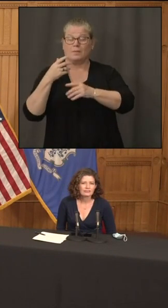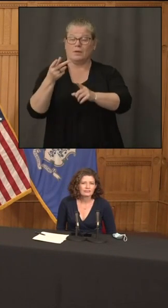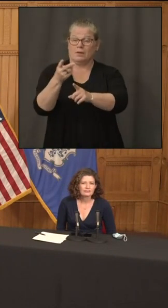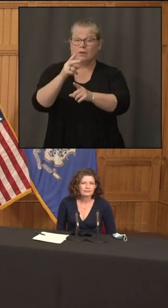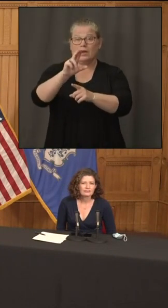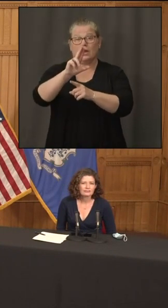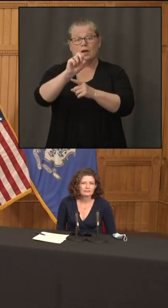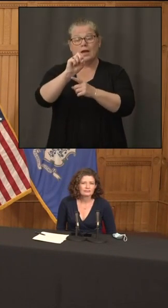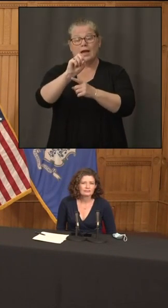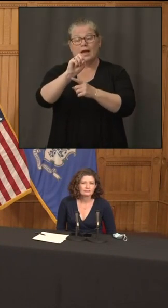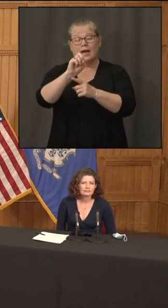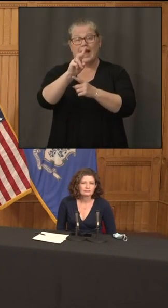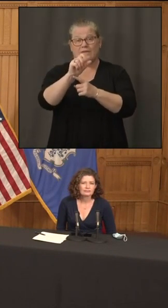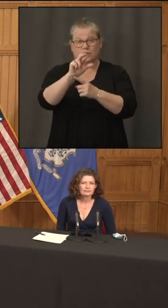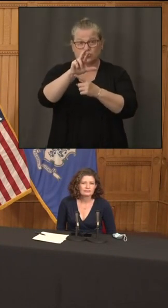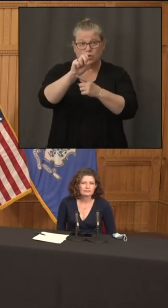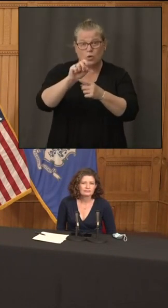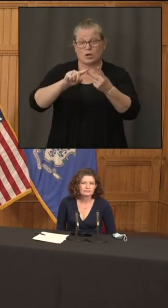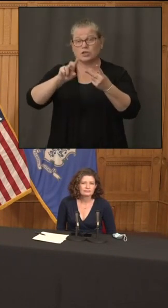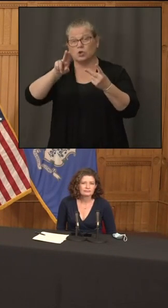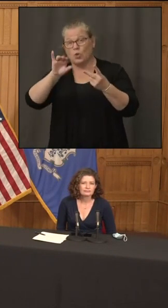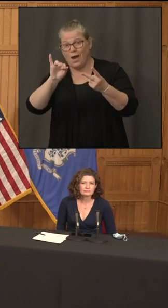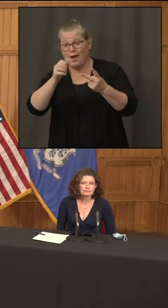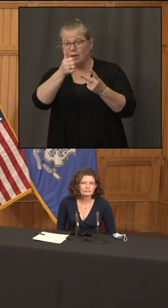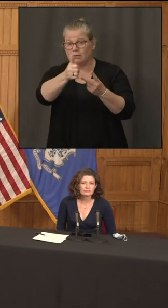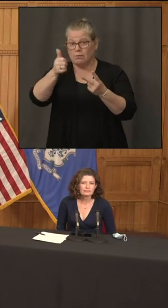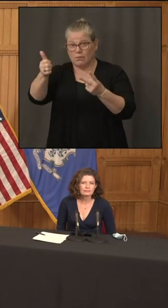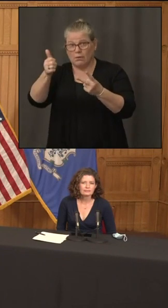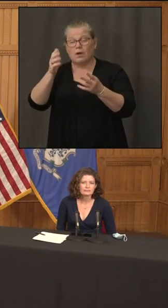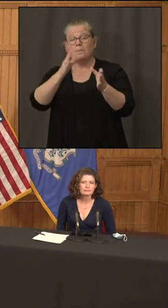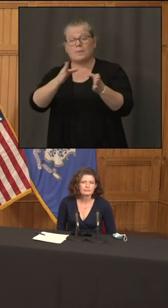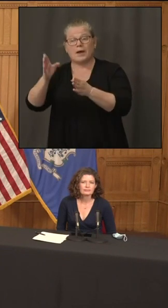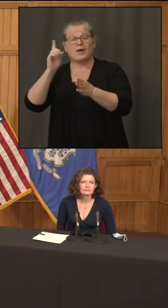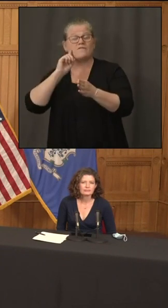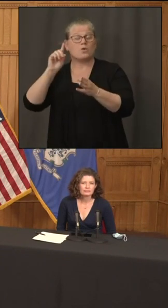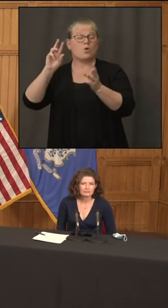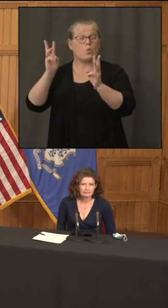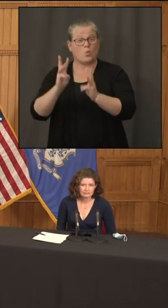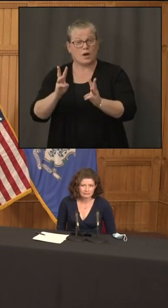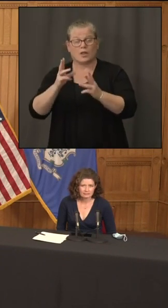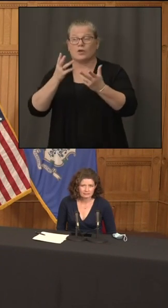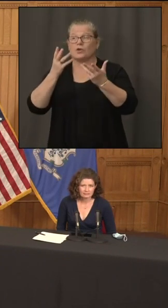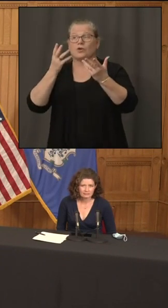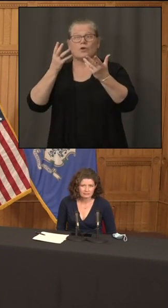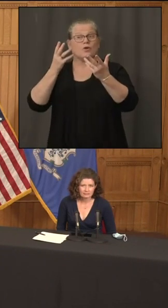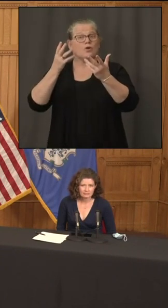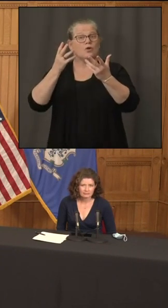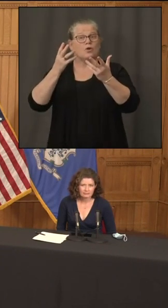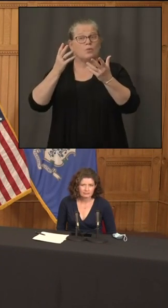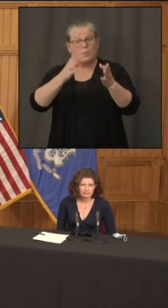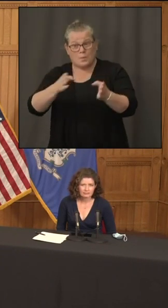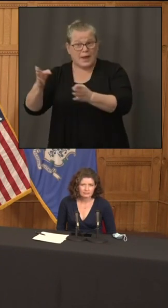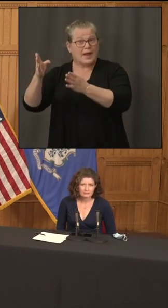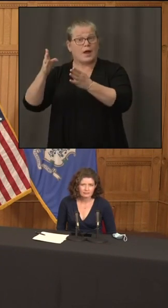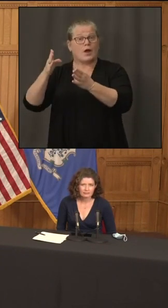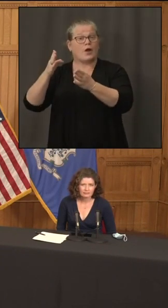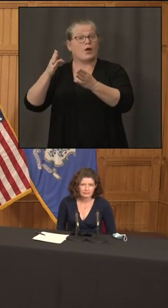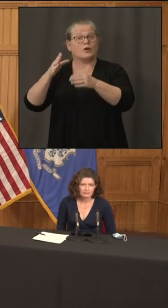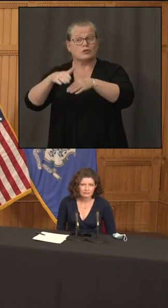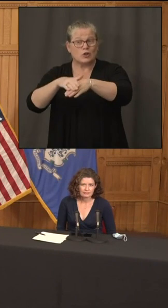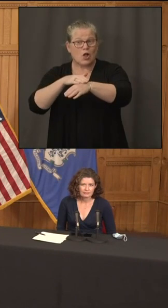prepared uh for the storm and responded to the storm why wouldn't somebody take a look at